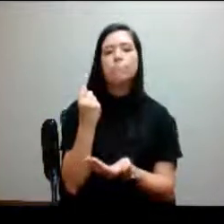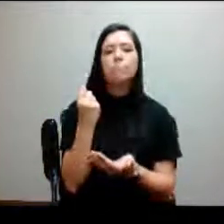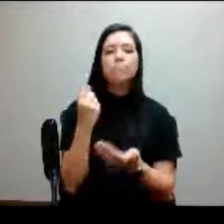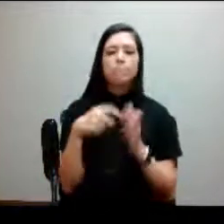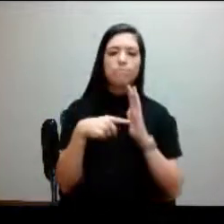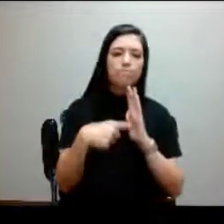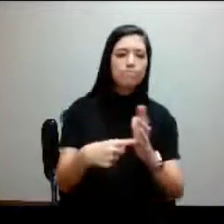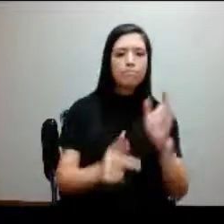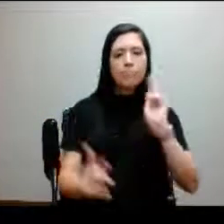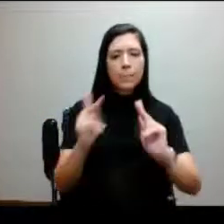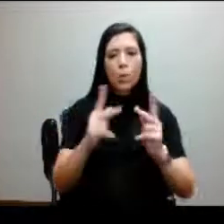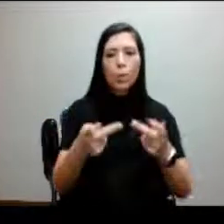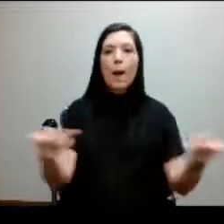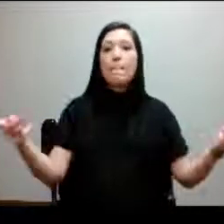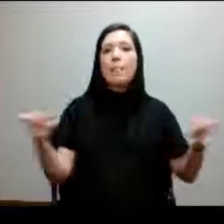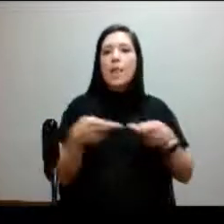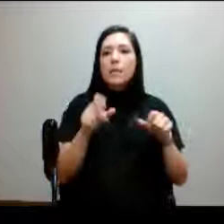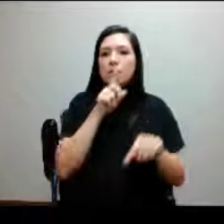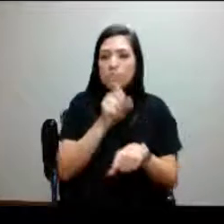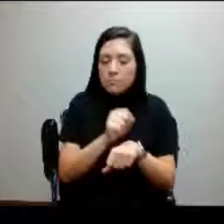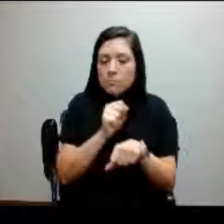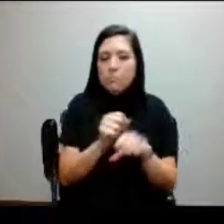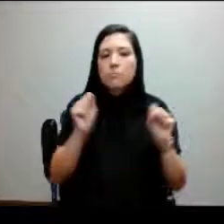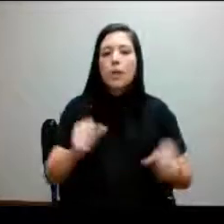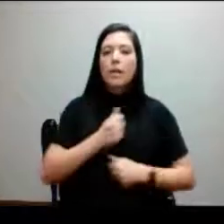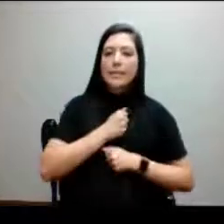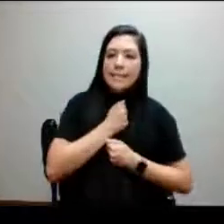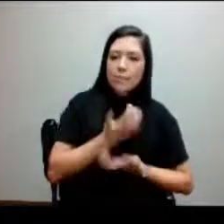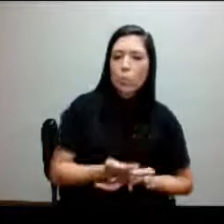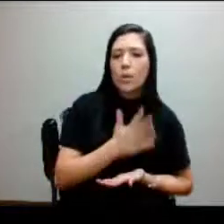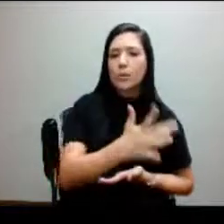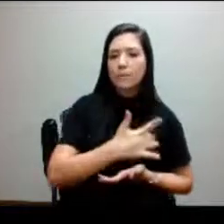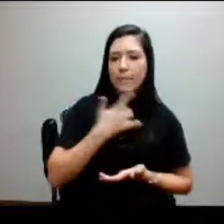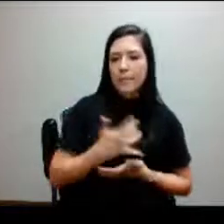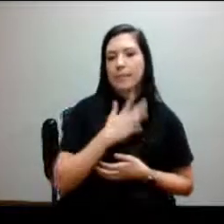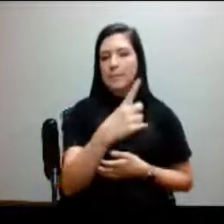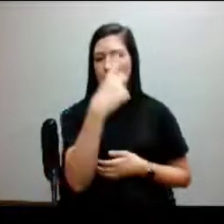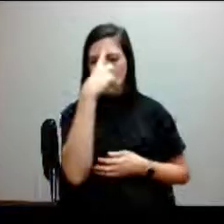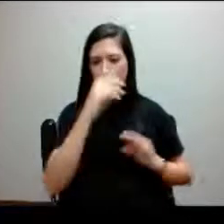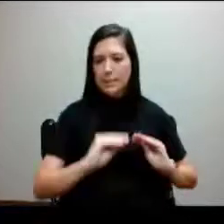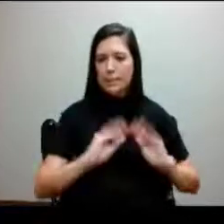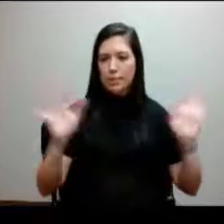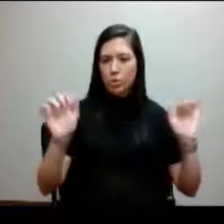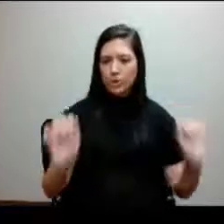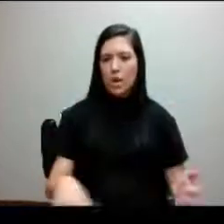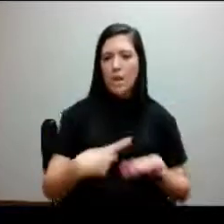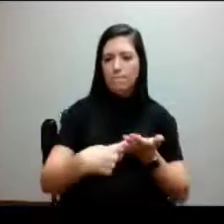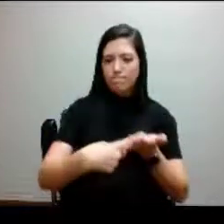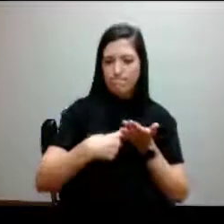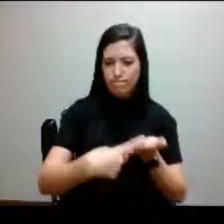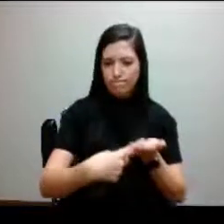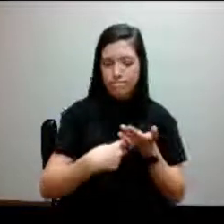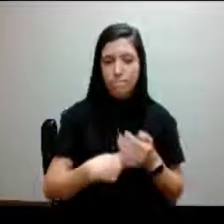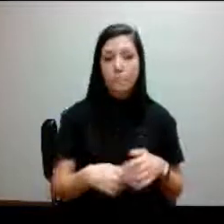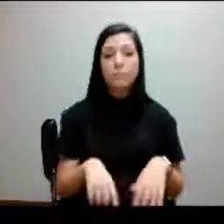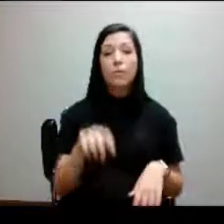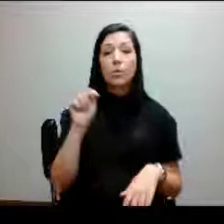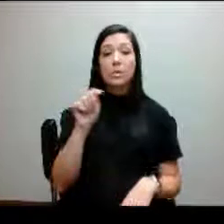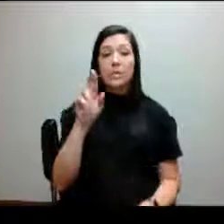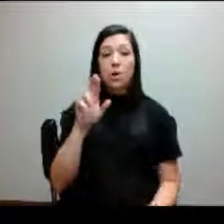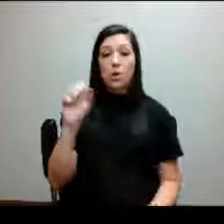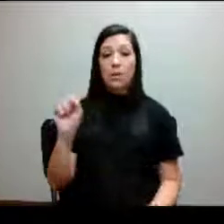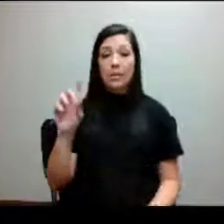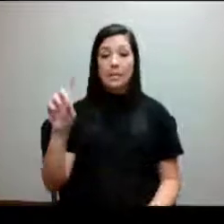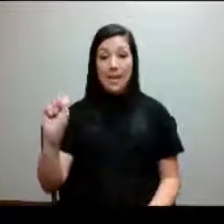platform where they can express those thoughts clearly and talk about that. And so if you go to the TRSDS,